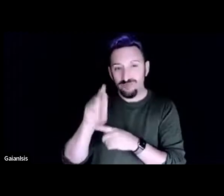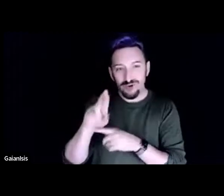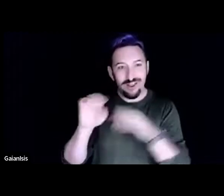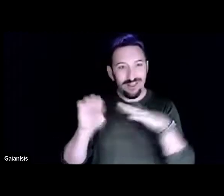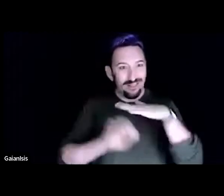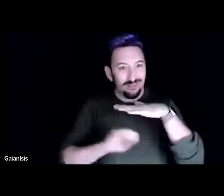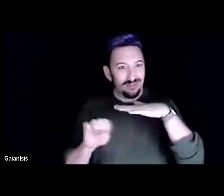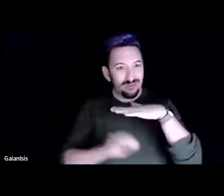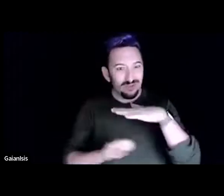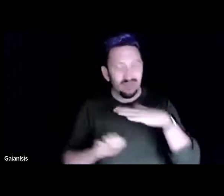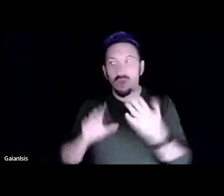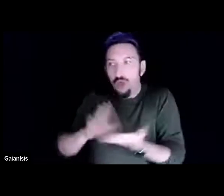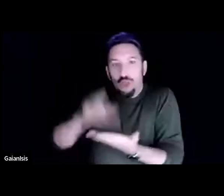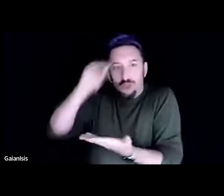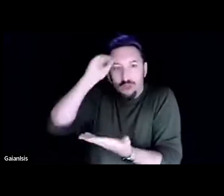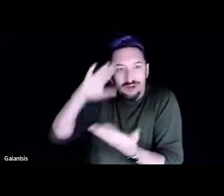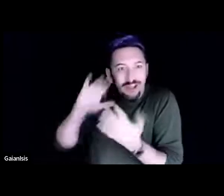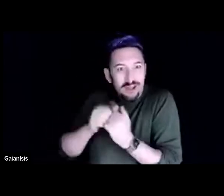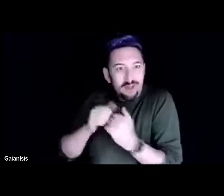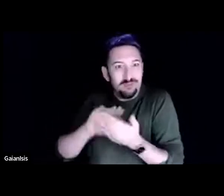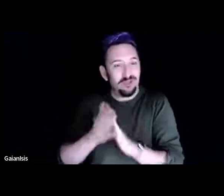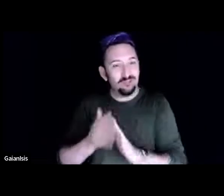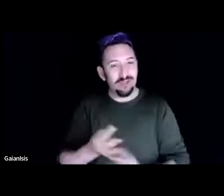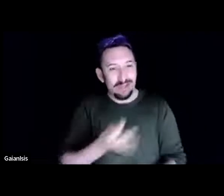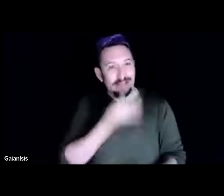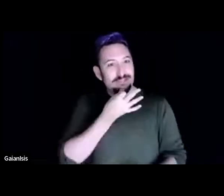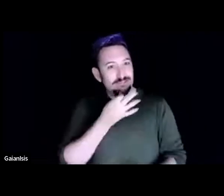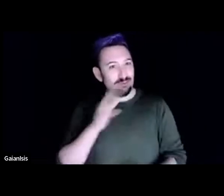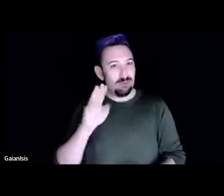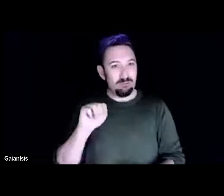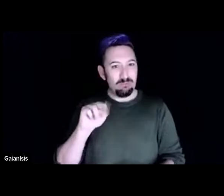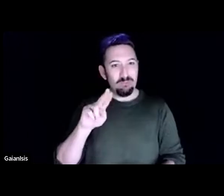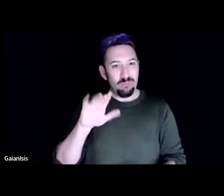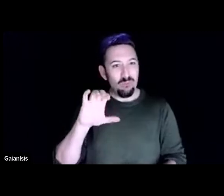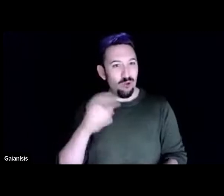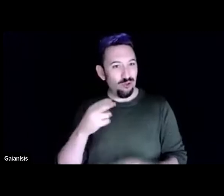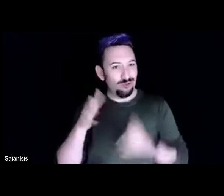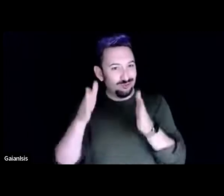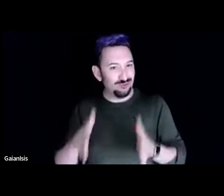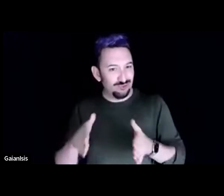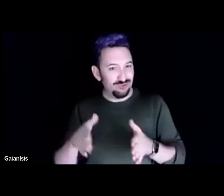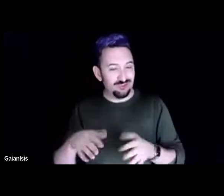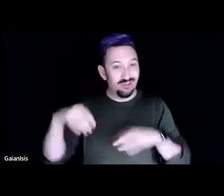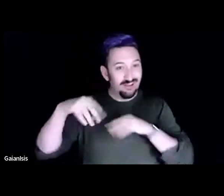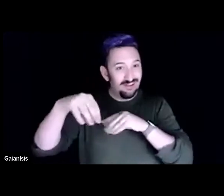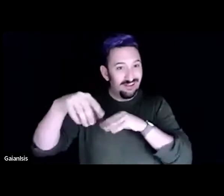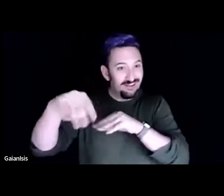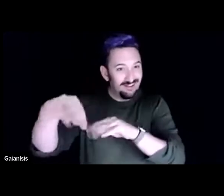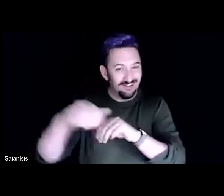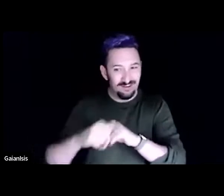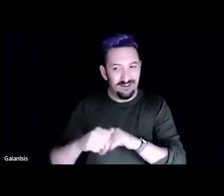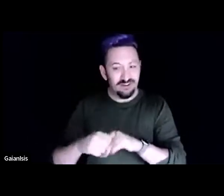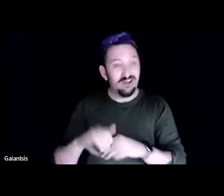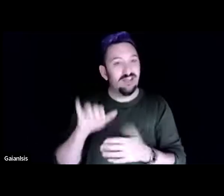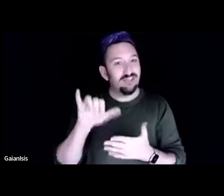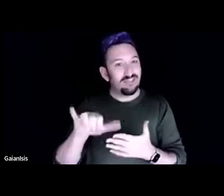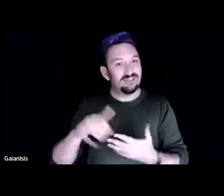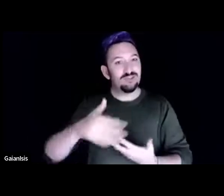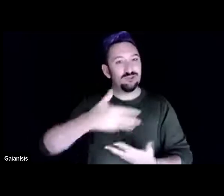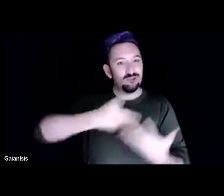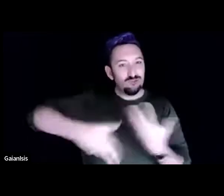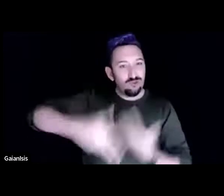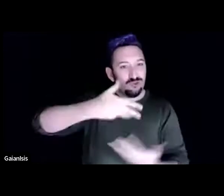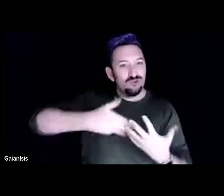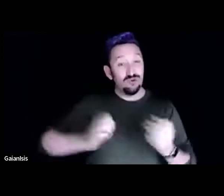expert mulchers right so now here's the social emotional piece right and that that um